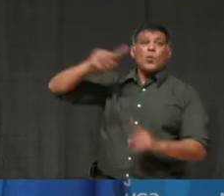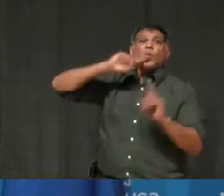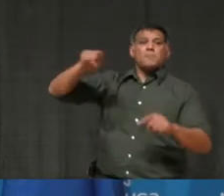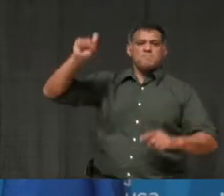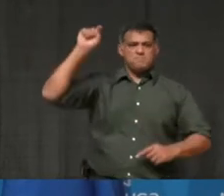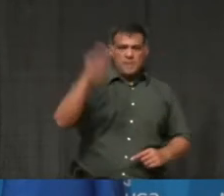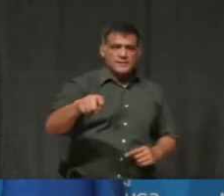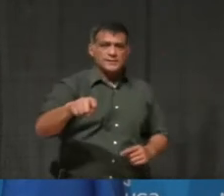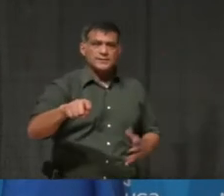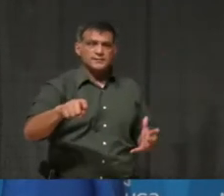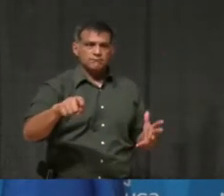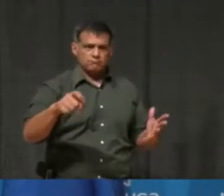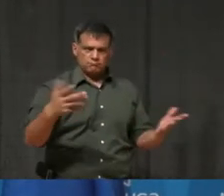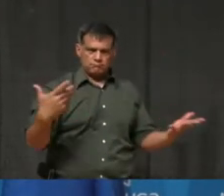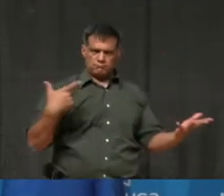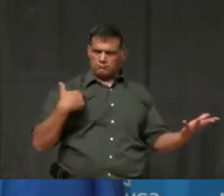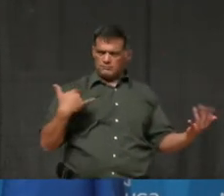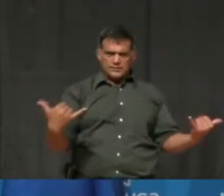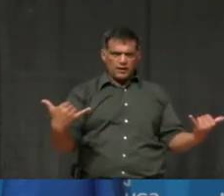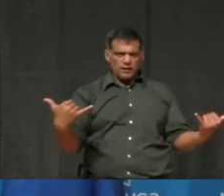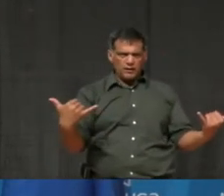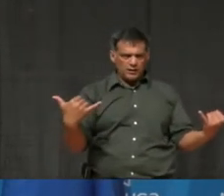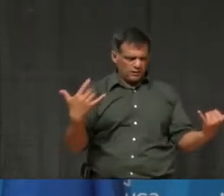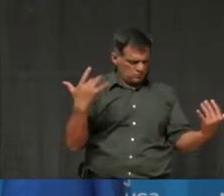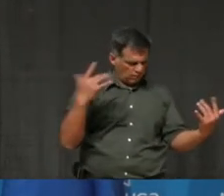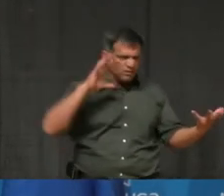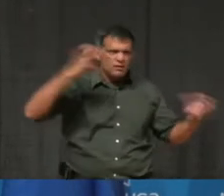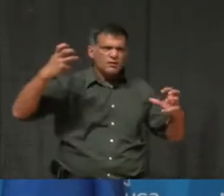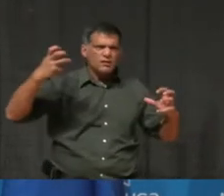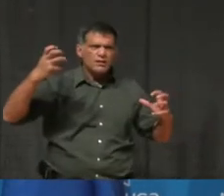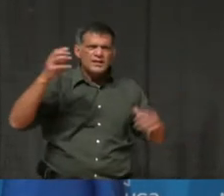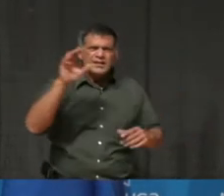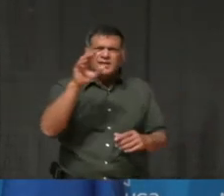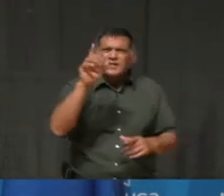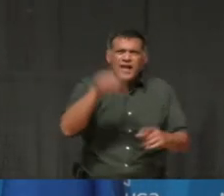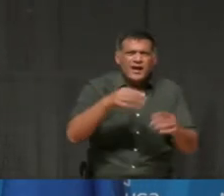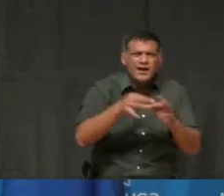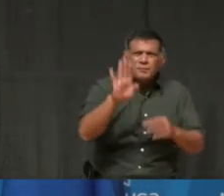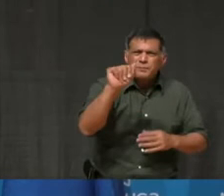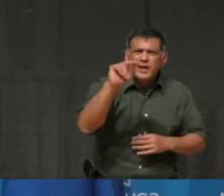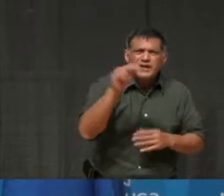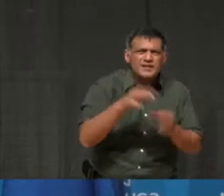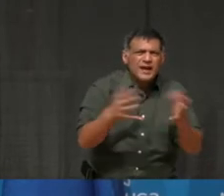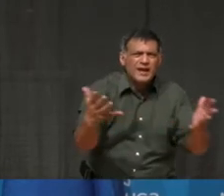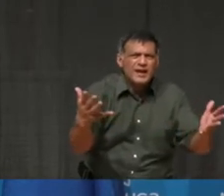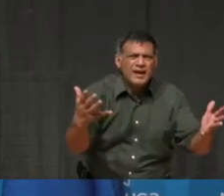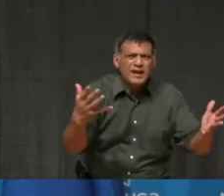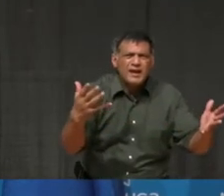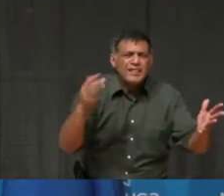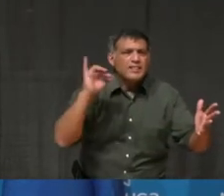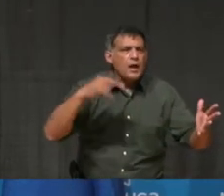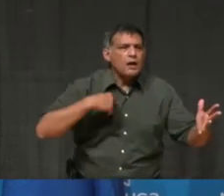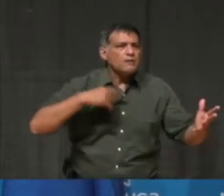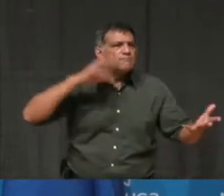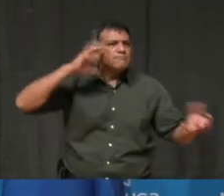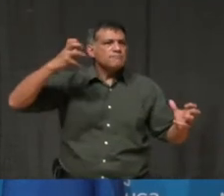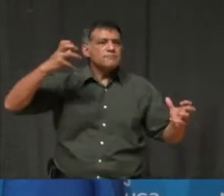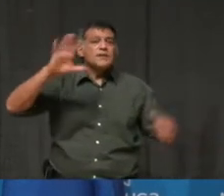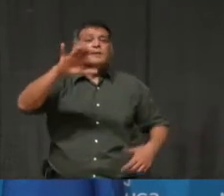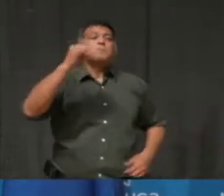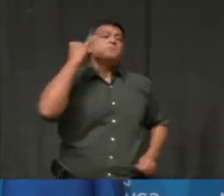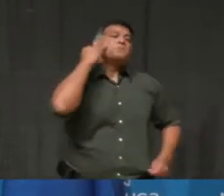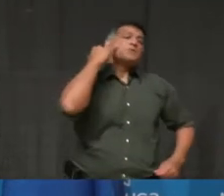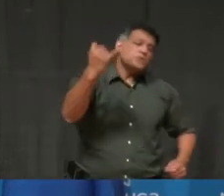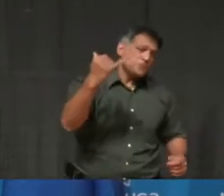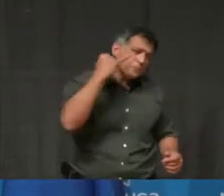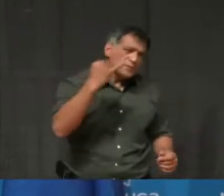beyond my comprehension at this time why the banks can't do that again for us. So you can imagine having a